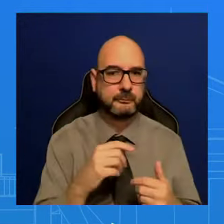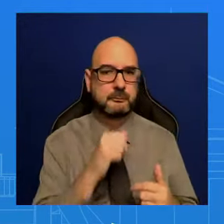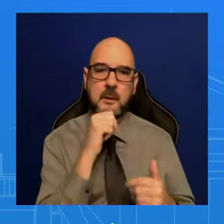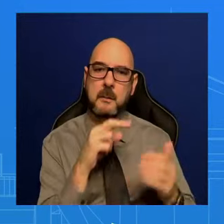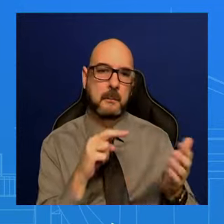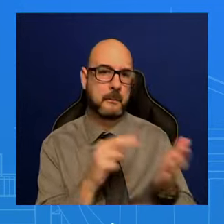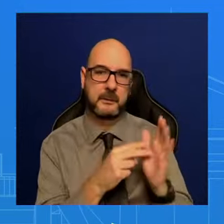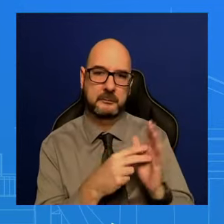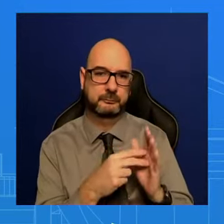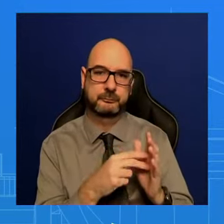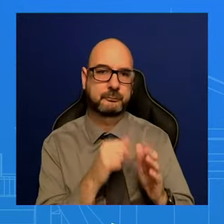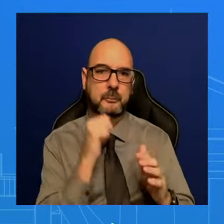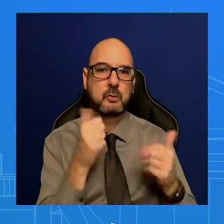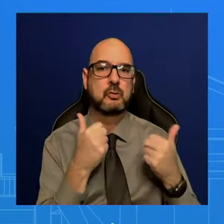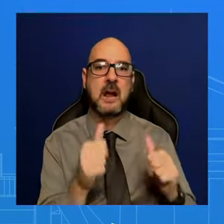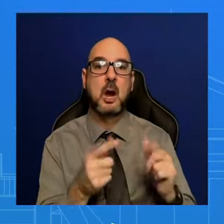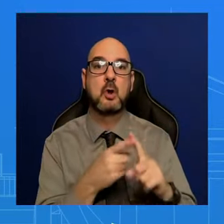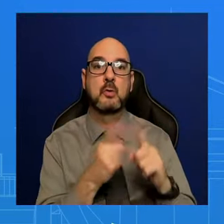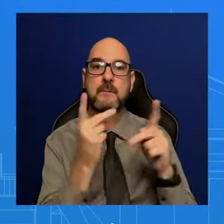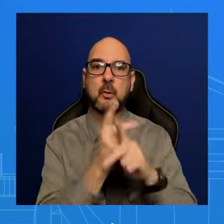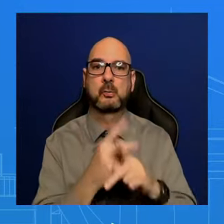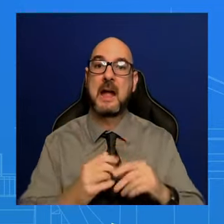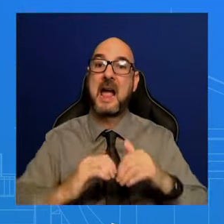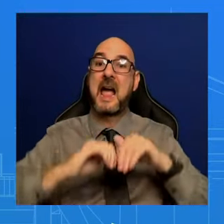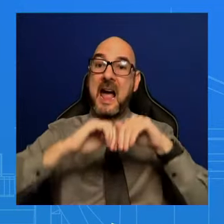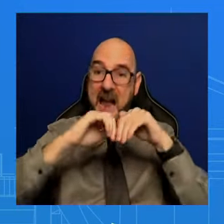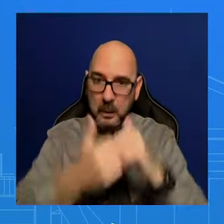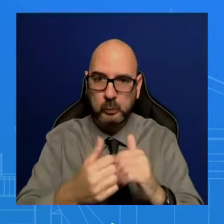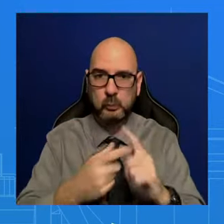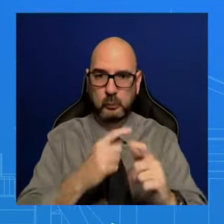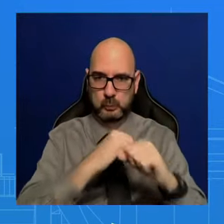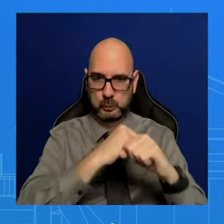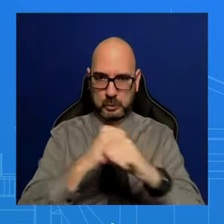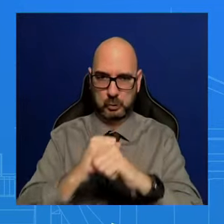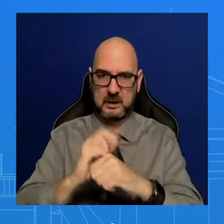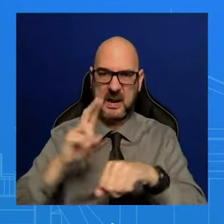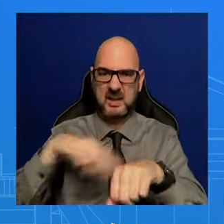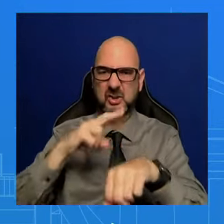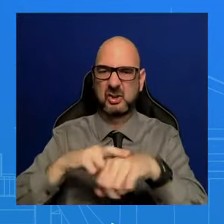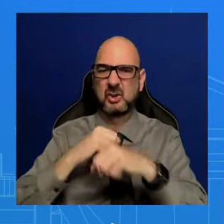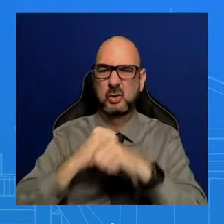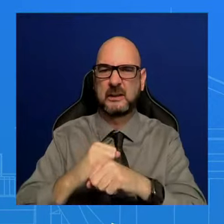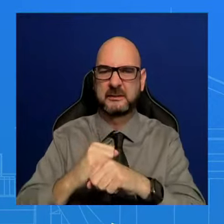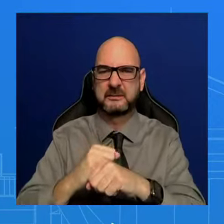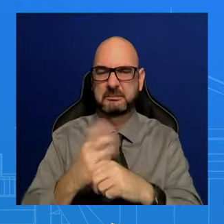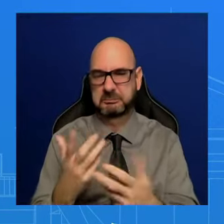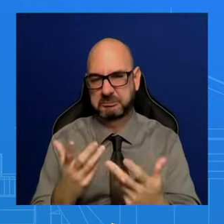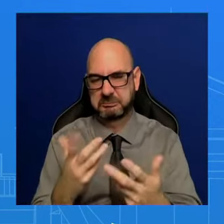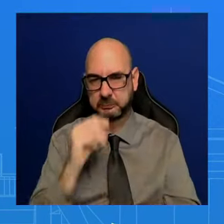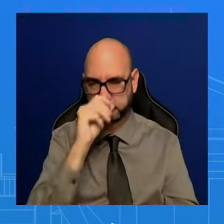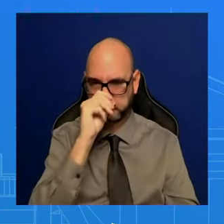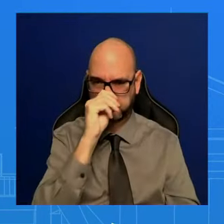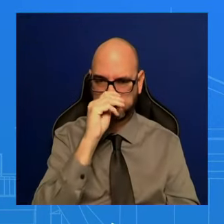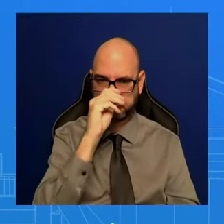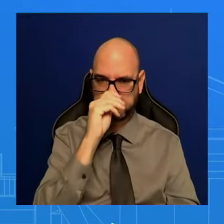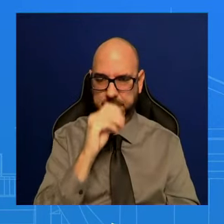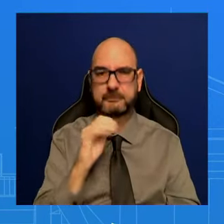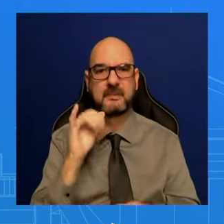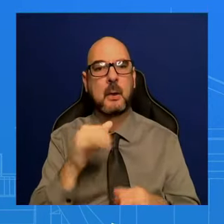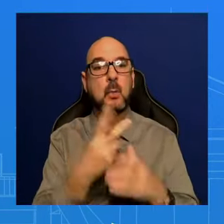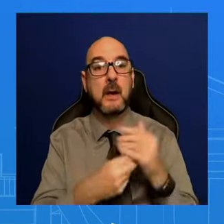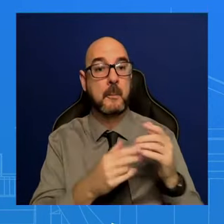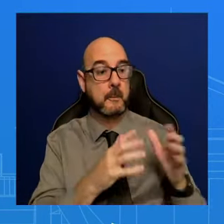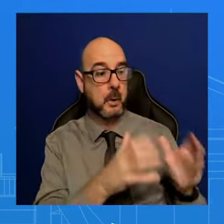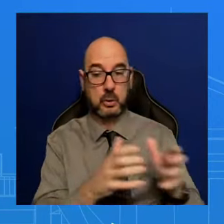protect our national security, right? That's what we're doing here. That's what you see in this bipartisan legislation that's being moved forward,